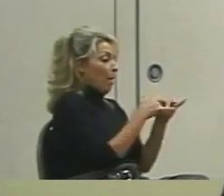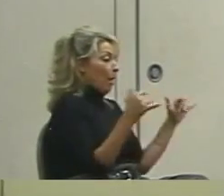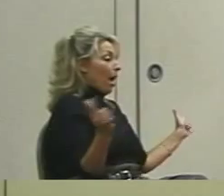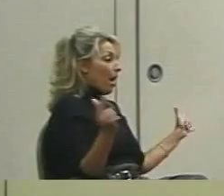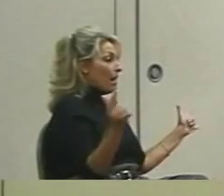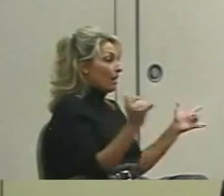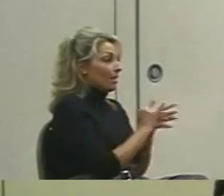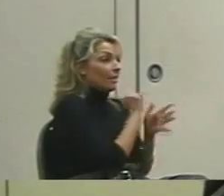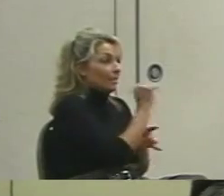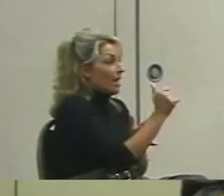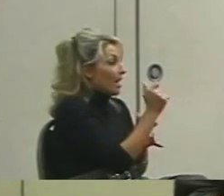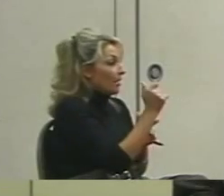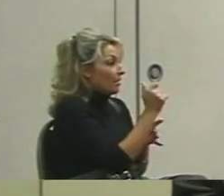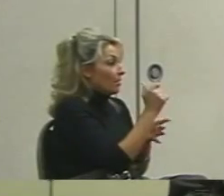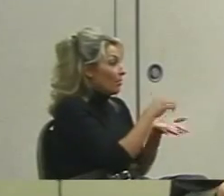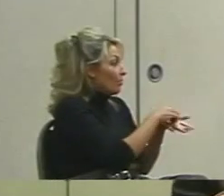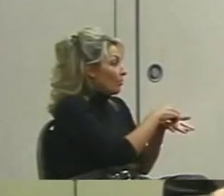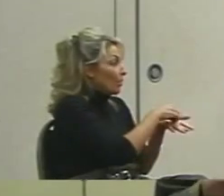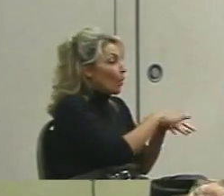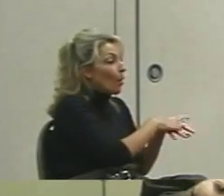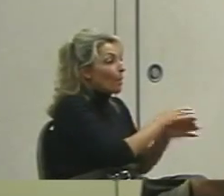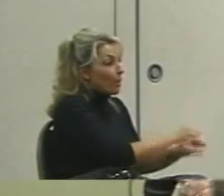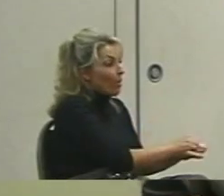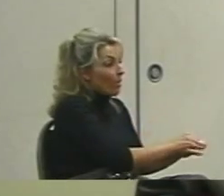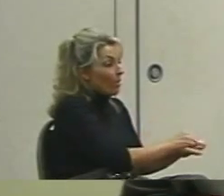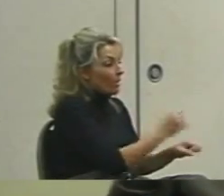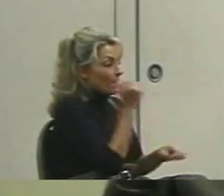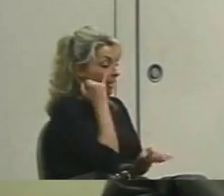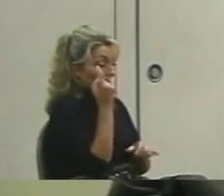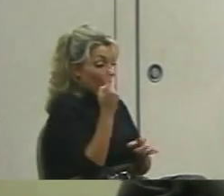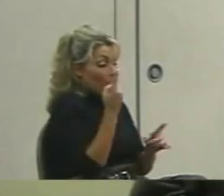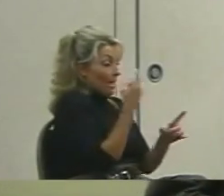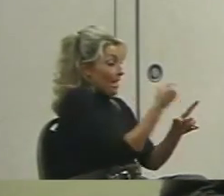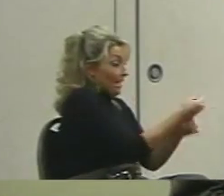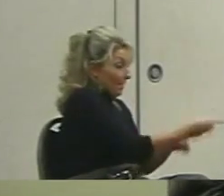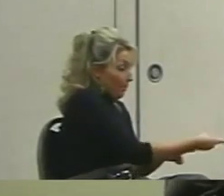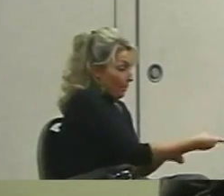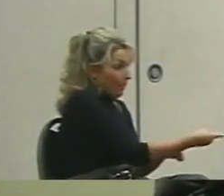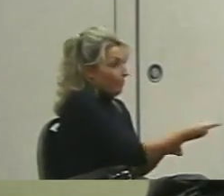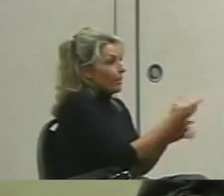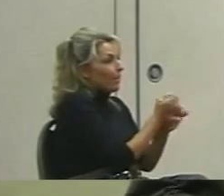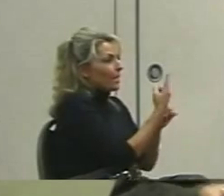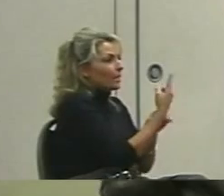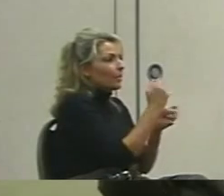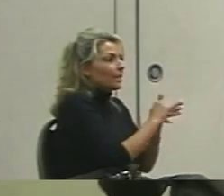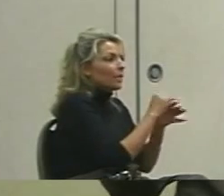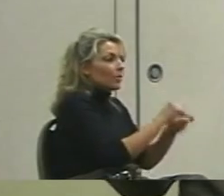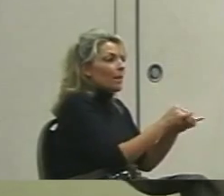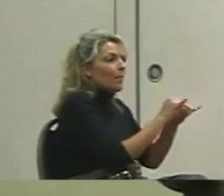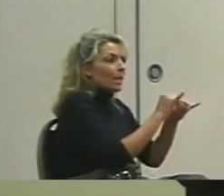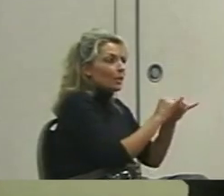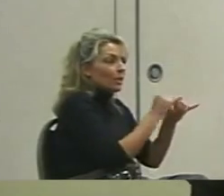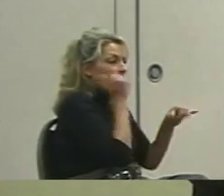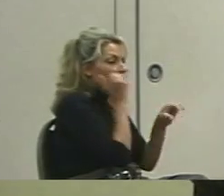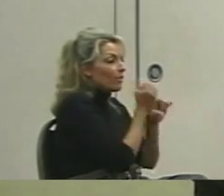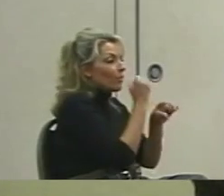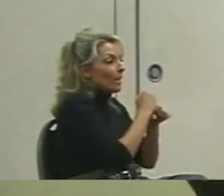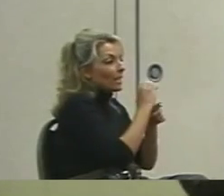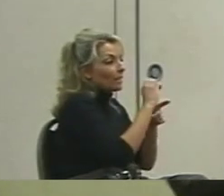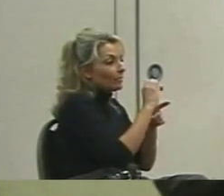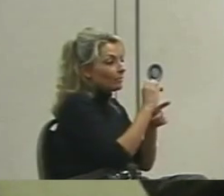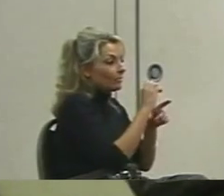that's not going to be replicable. Say whenever someone hits him. Make it something that you can actually measure. If you make those conditions really tight,